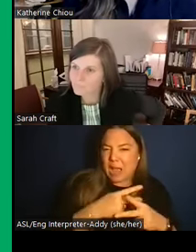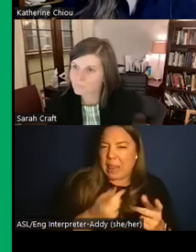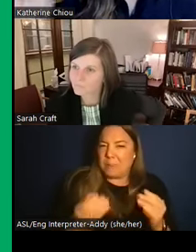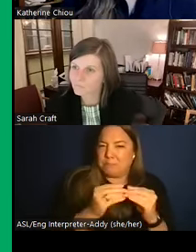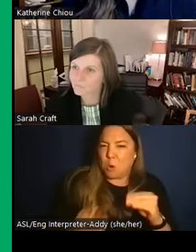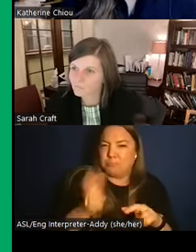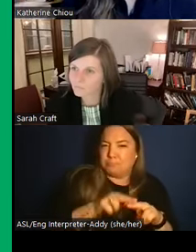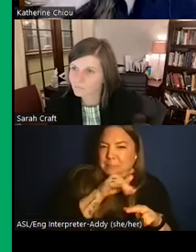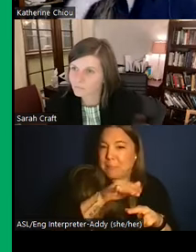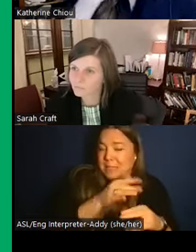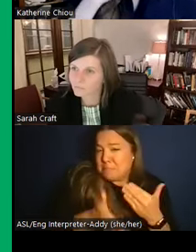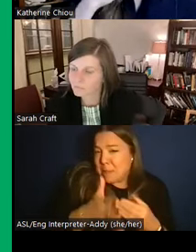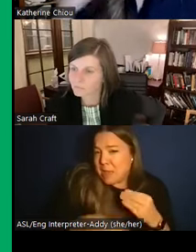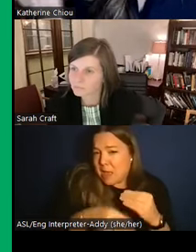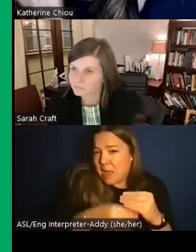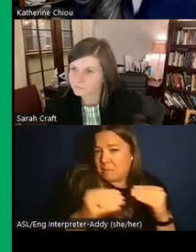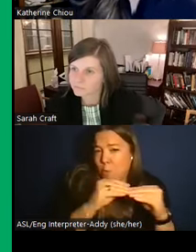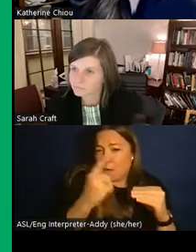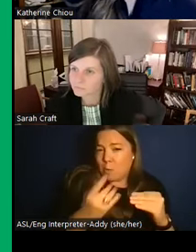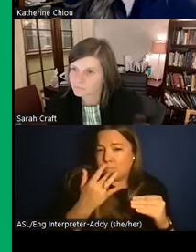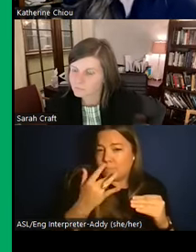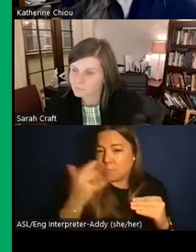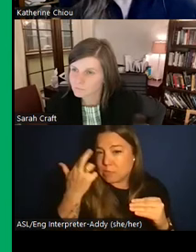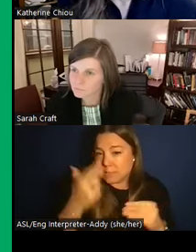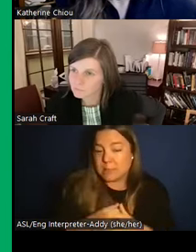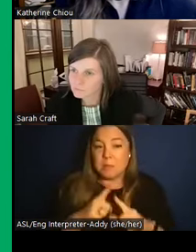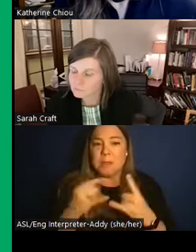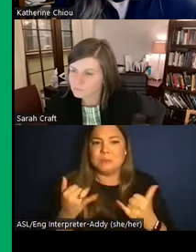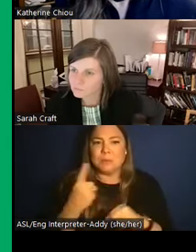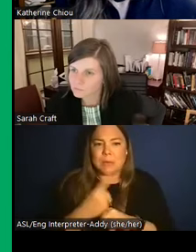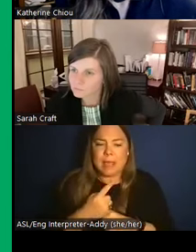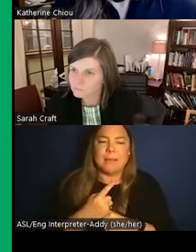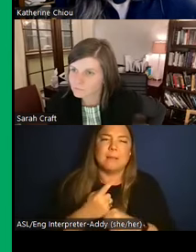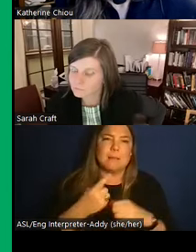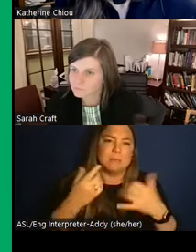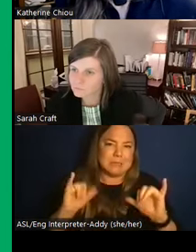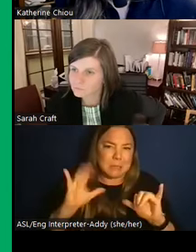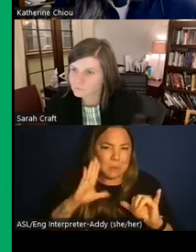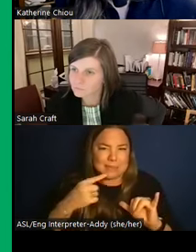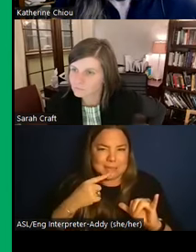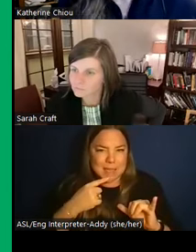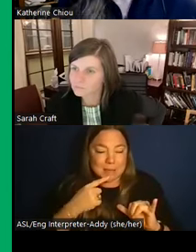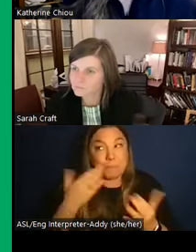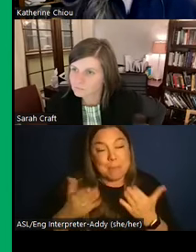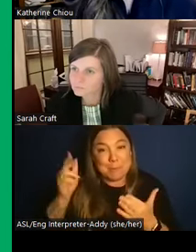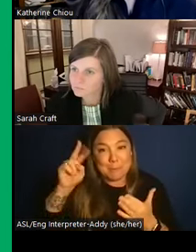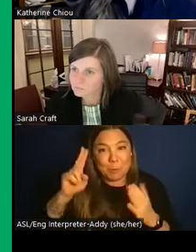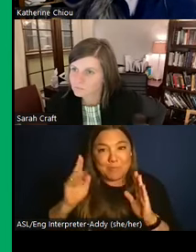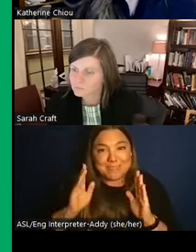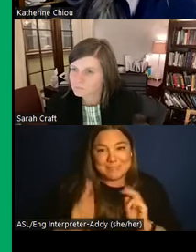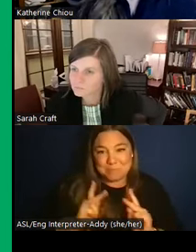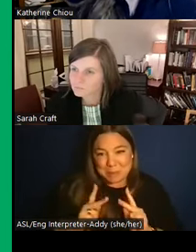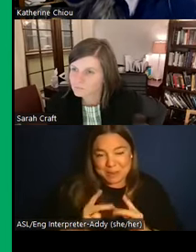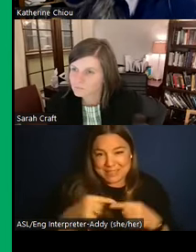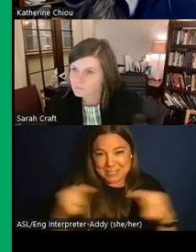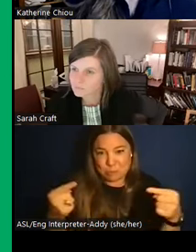so they could have been adding that more. But even today, like I would say for the most part, even though the Peruvians may disagree with me that the food isn't terribly hot,